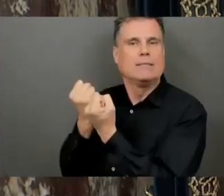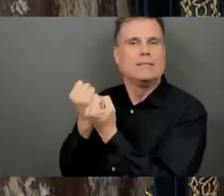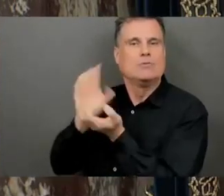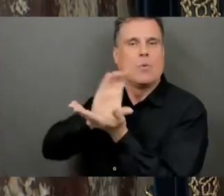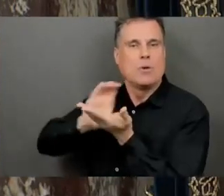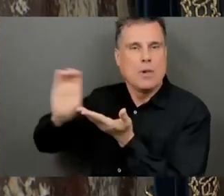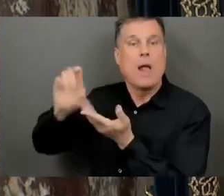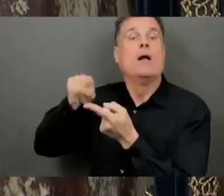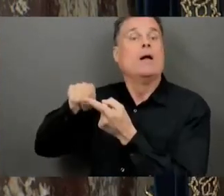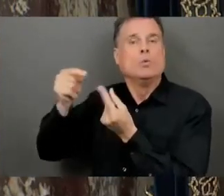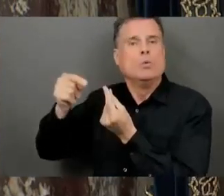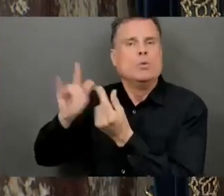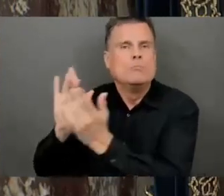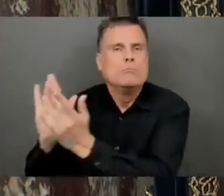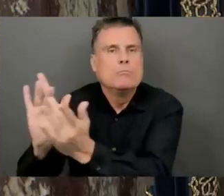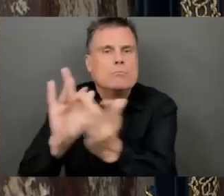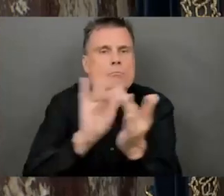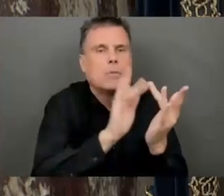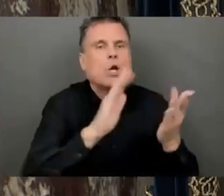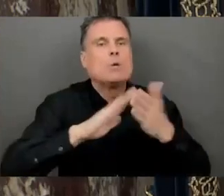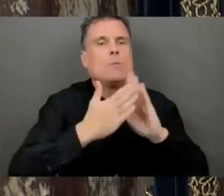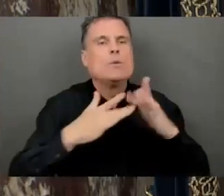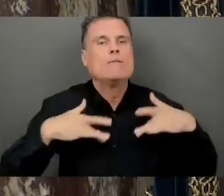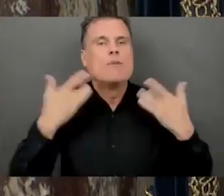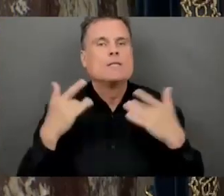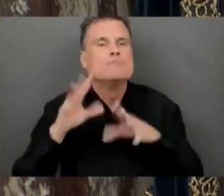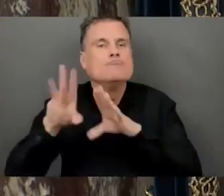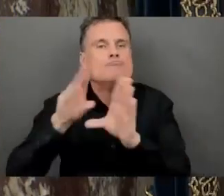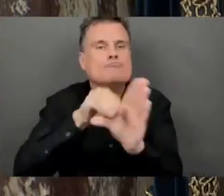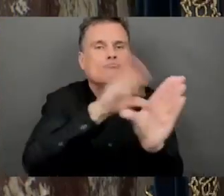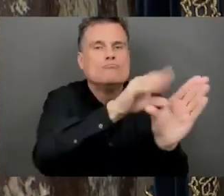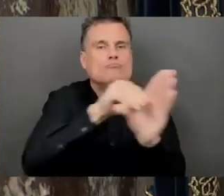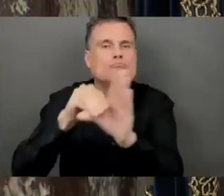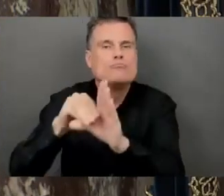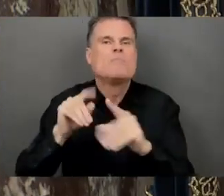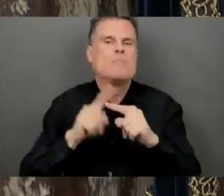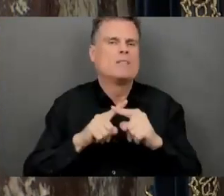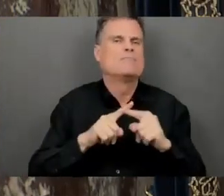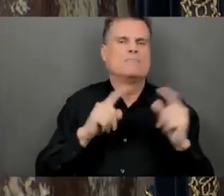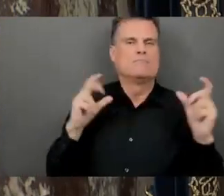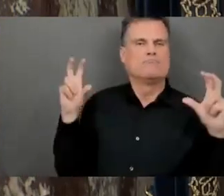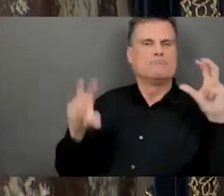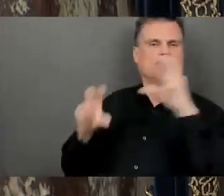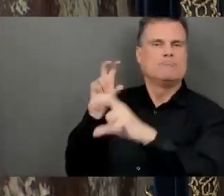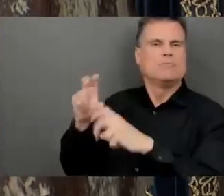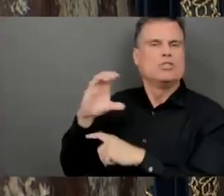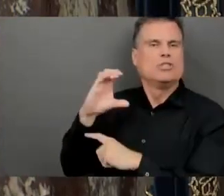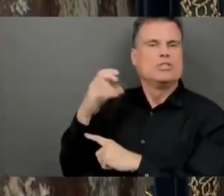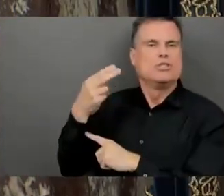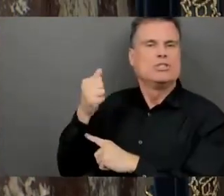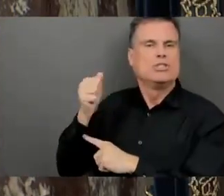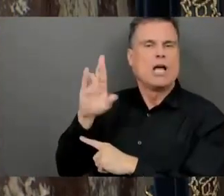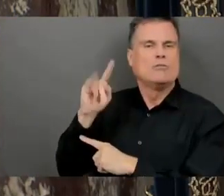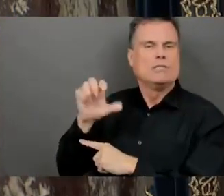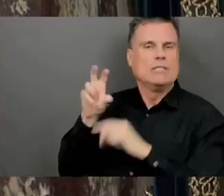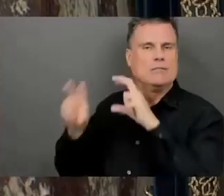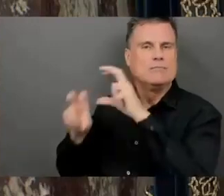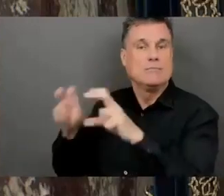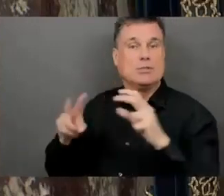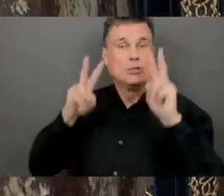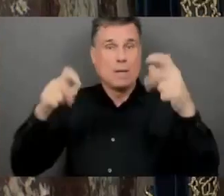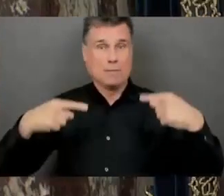For those that are wondering why this is my topic today, well, you're looking at the hunk of hunk of burning love,